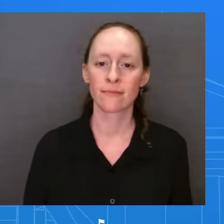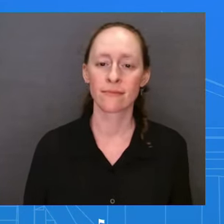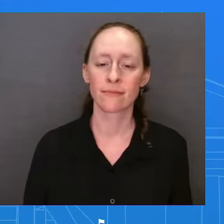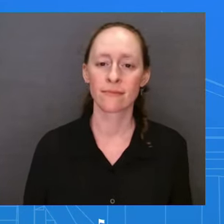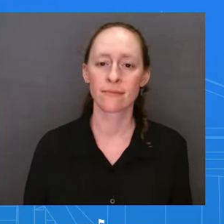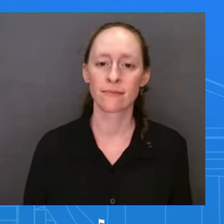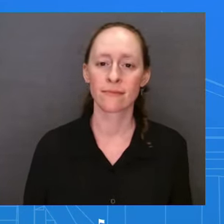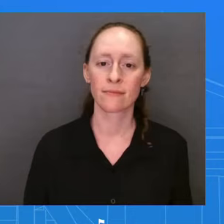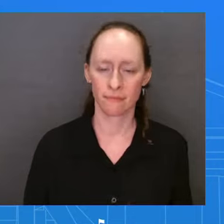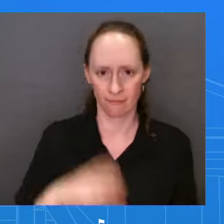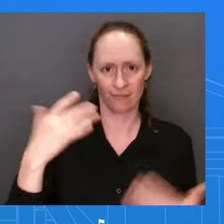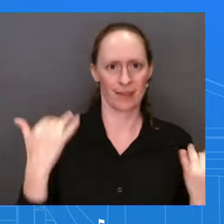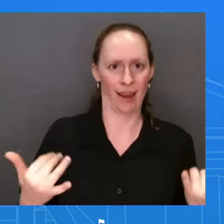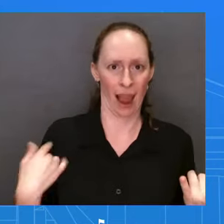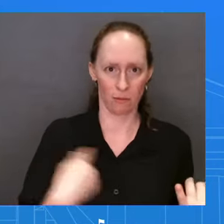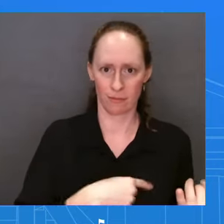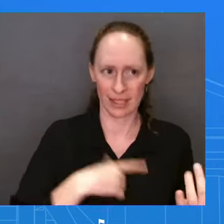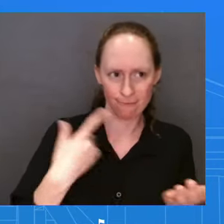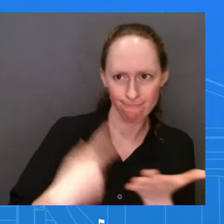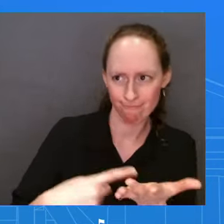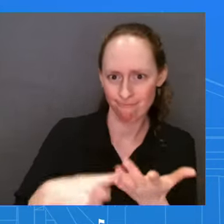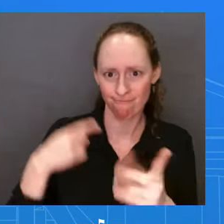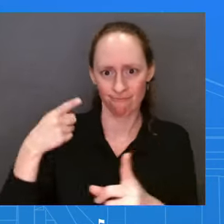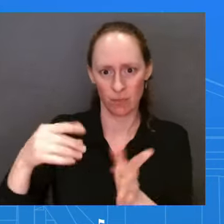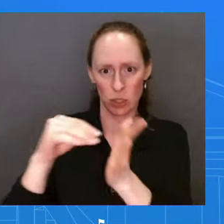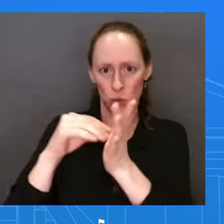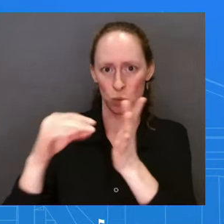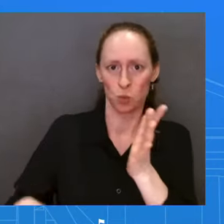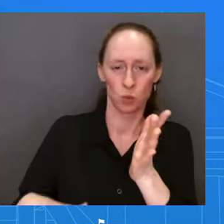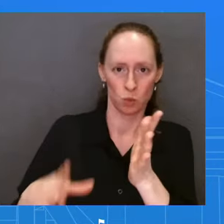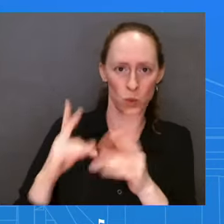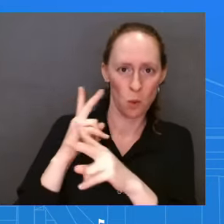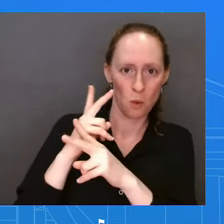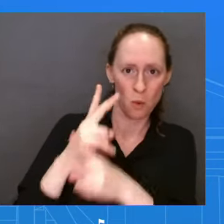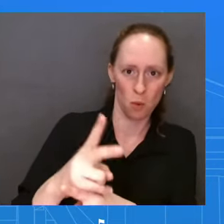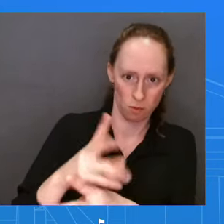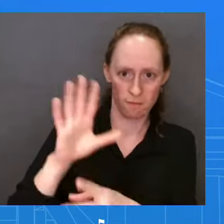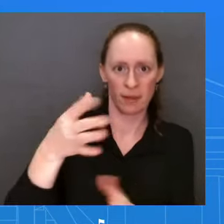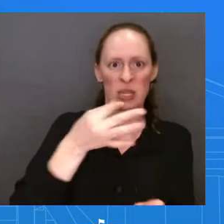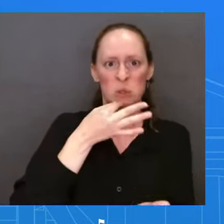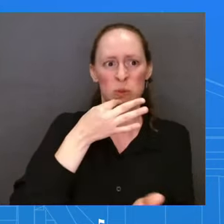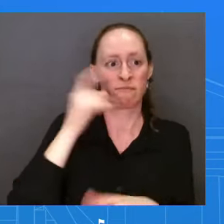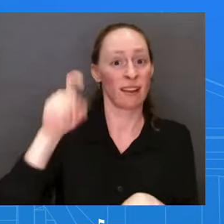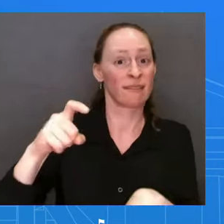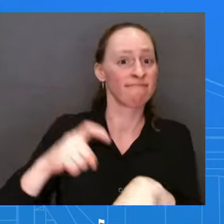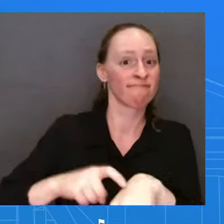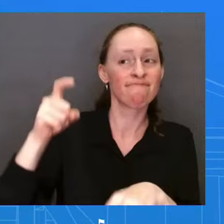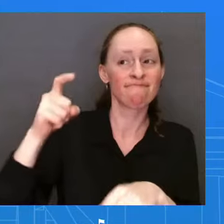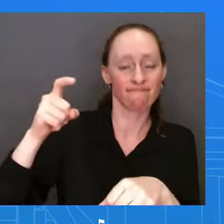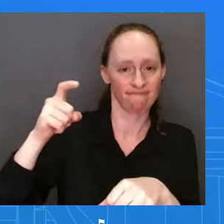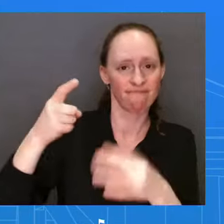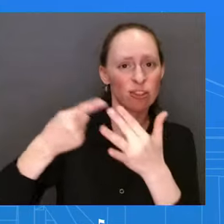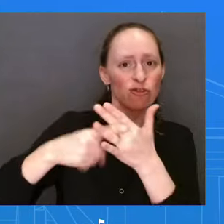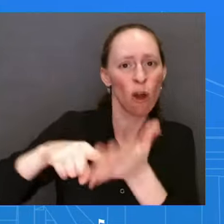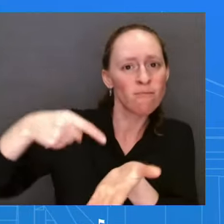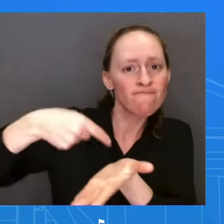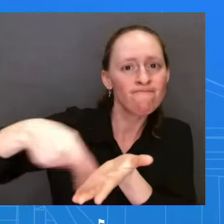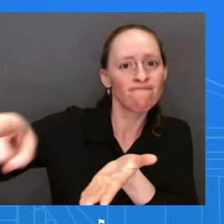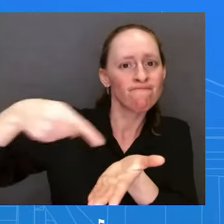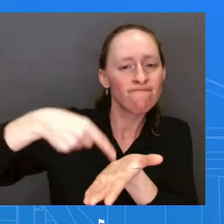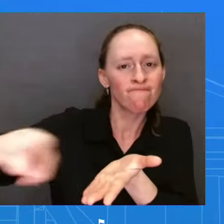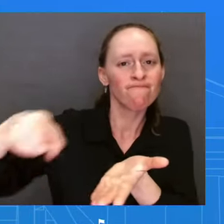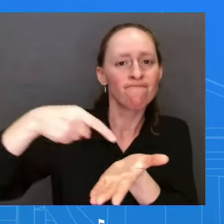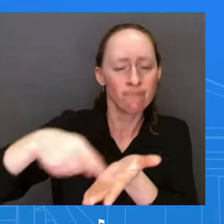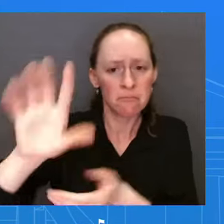the repayments will resume again shortly. And I'm wondering if the administration has done any sort of research or if it has any projections on what kind of a